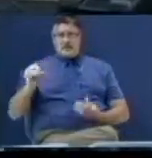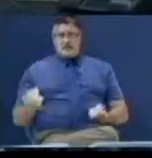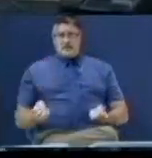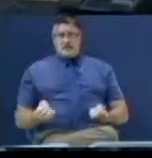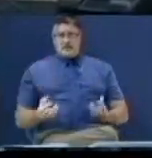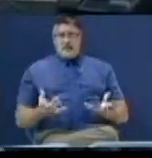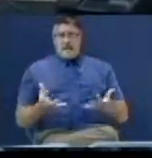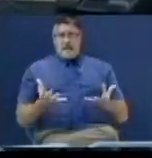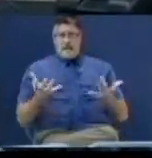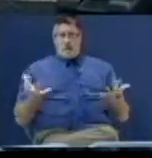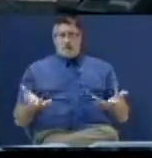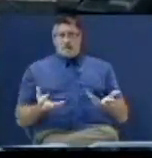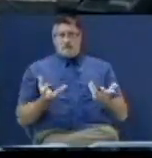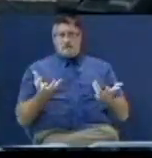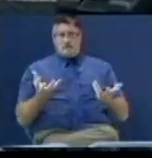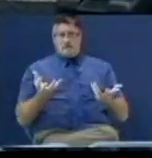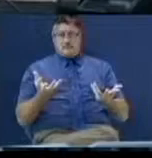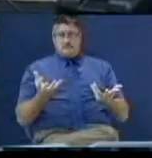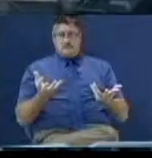sense something.